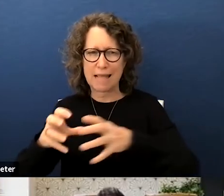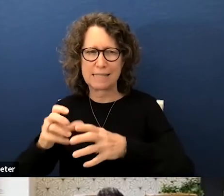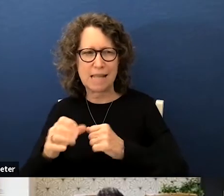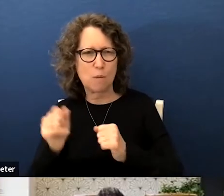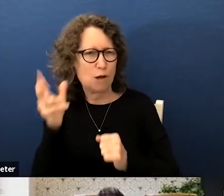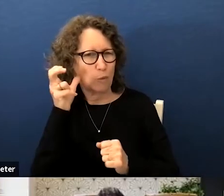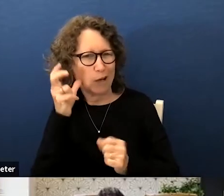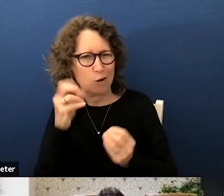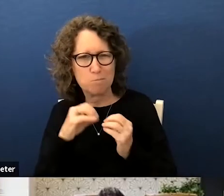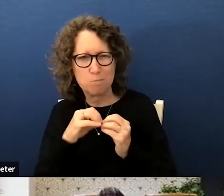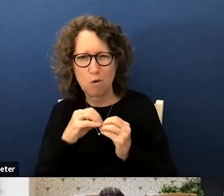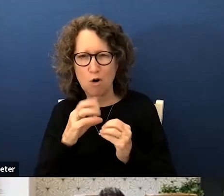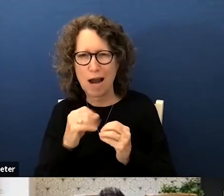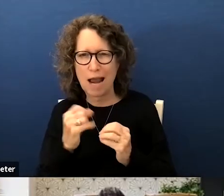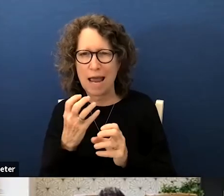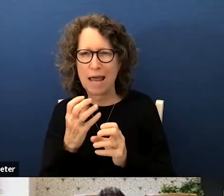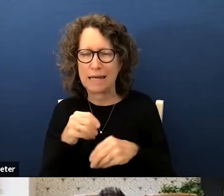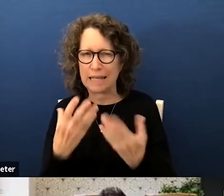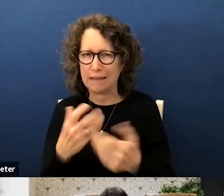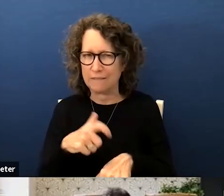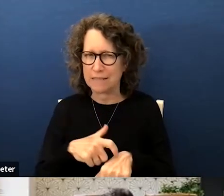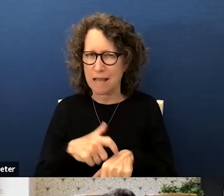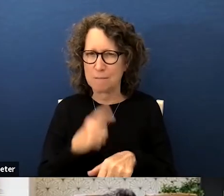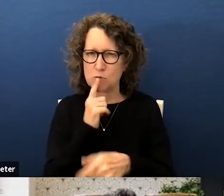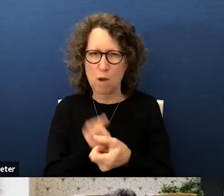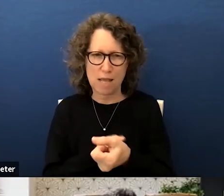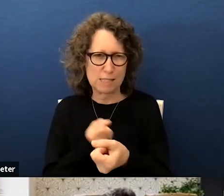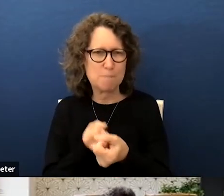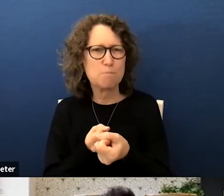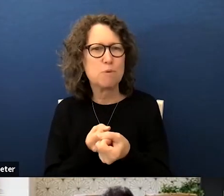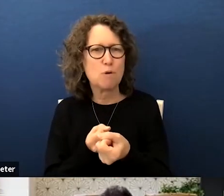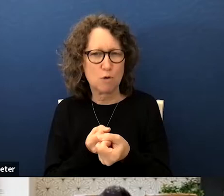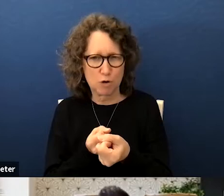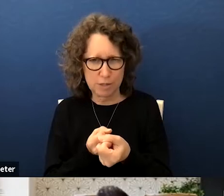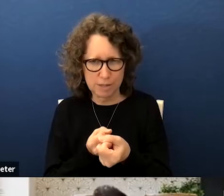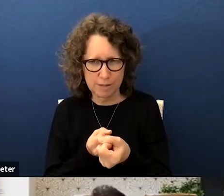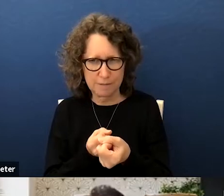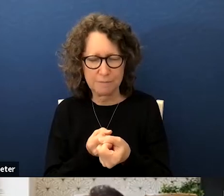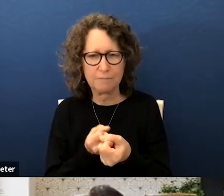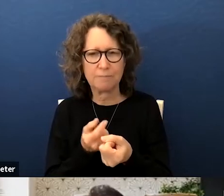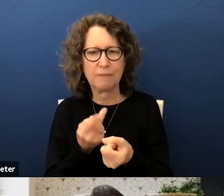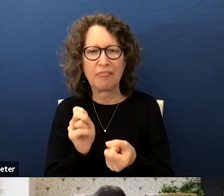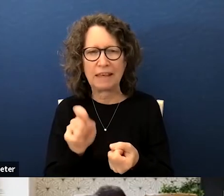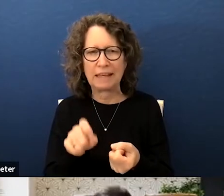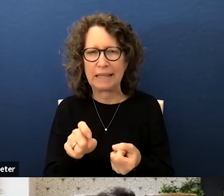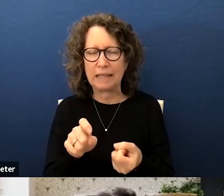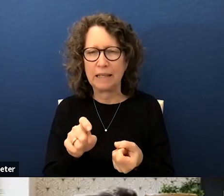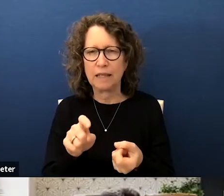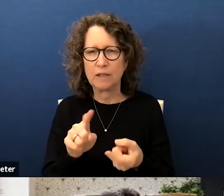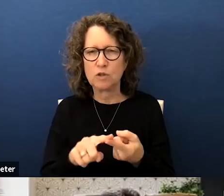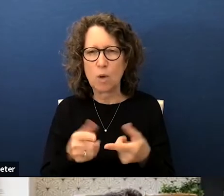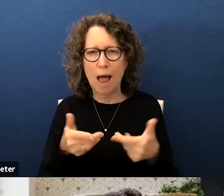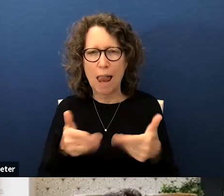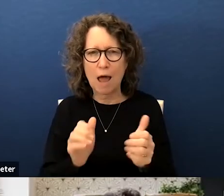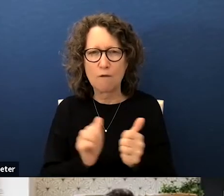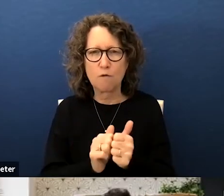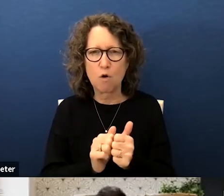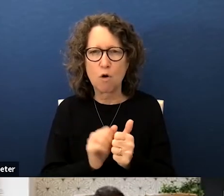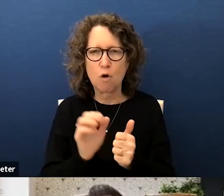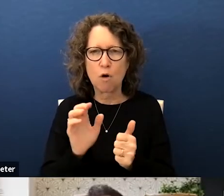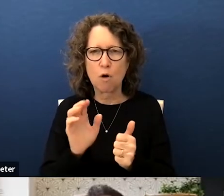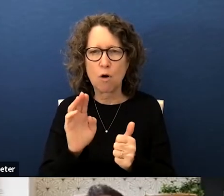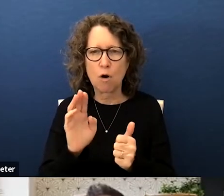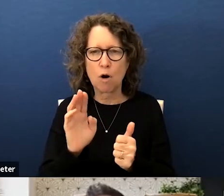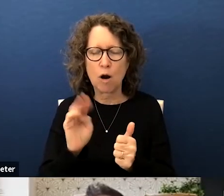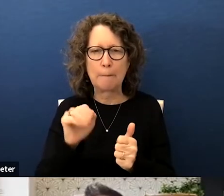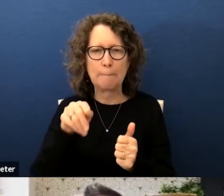hear more and certainly give time so i i support um the need to allow for the maps to be